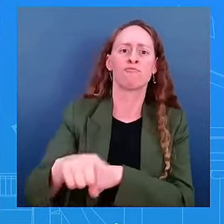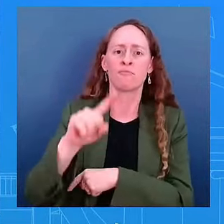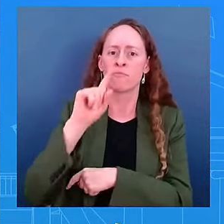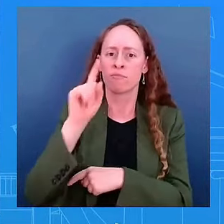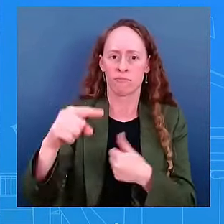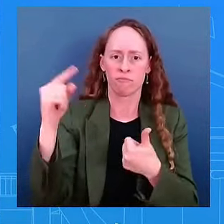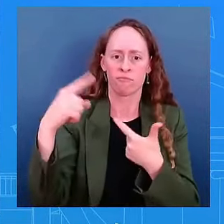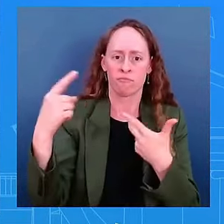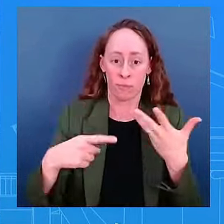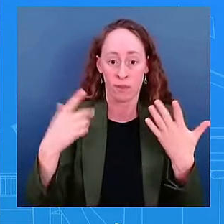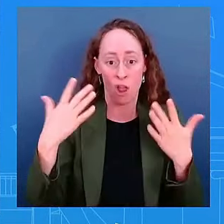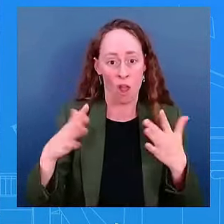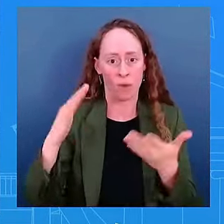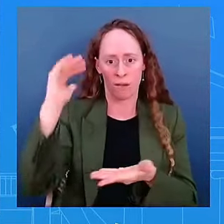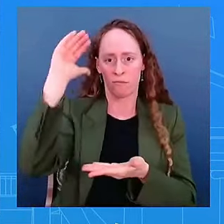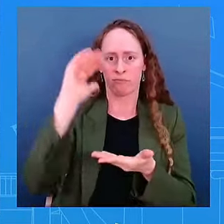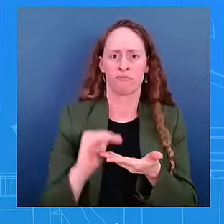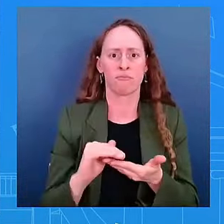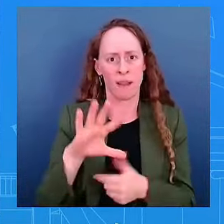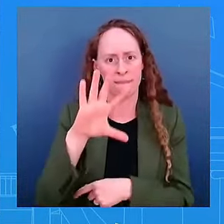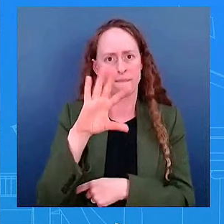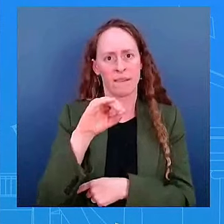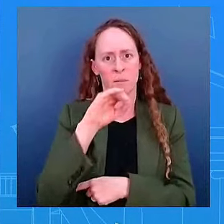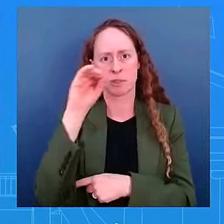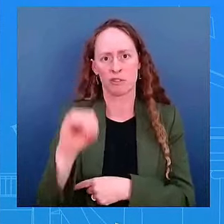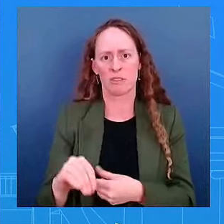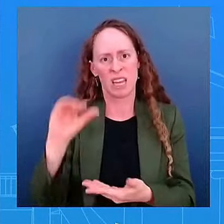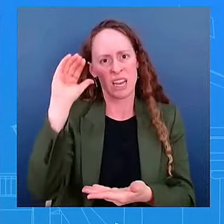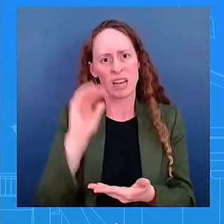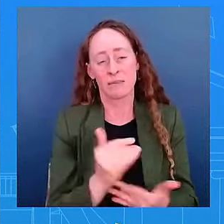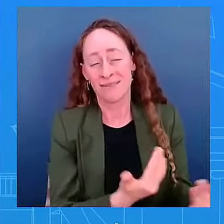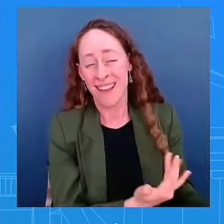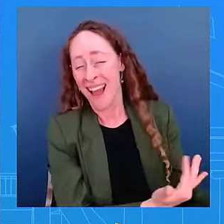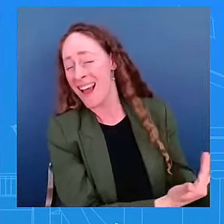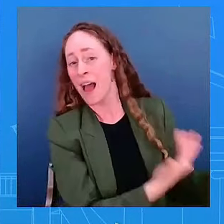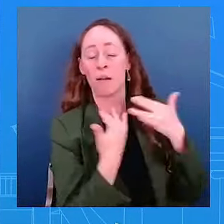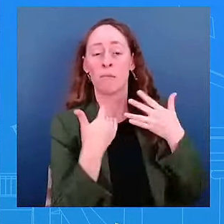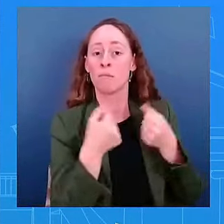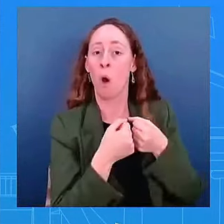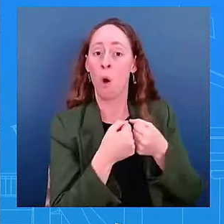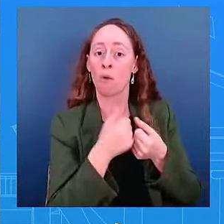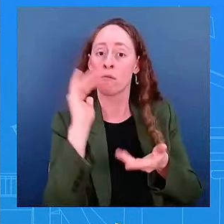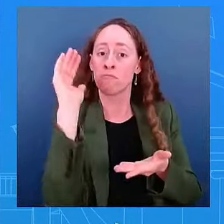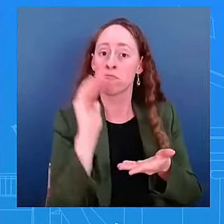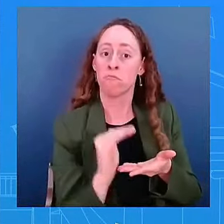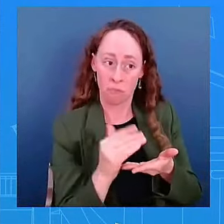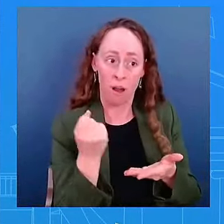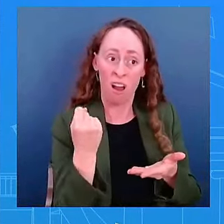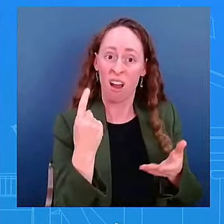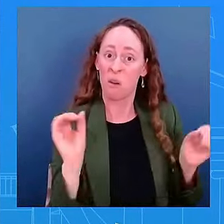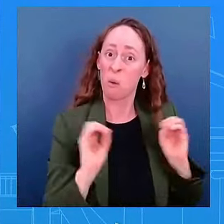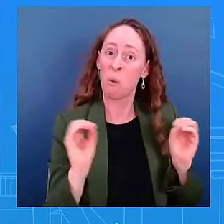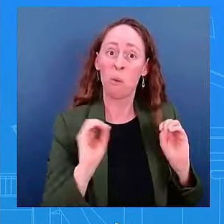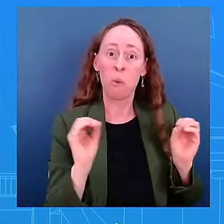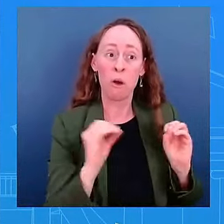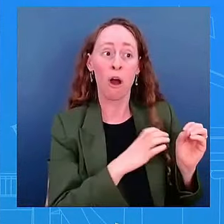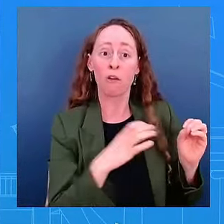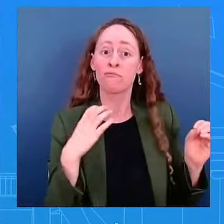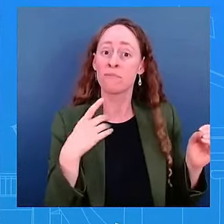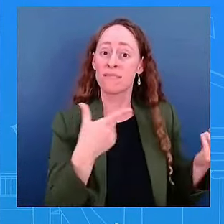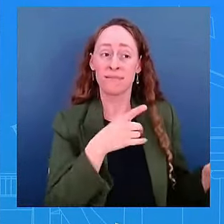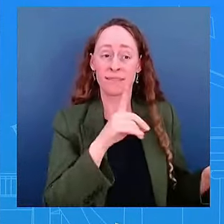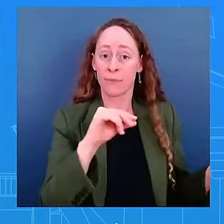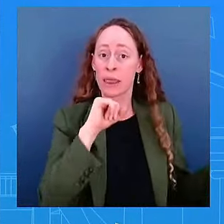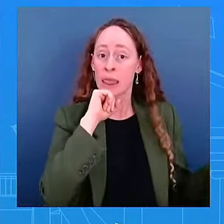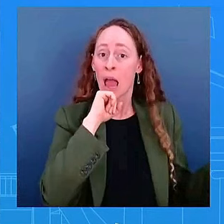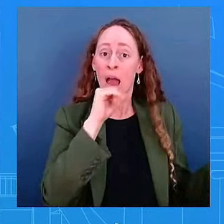that's the president acting without Congress by 50 percent. They are now lowered at this point than they were in 2019